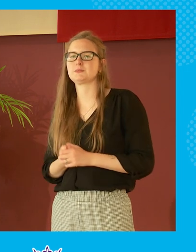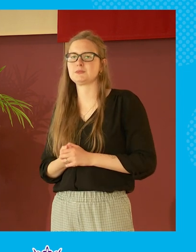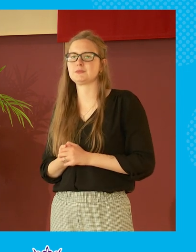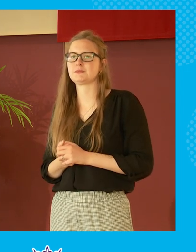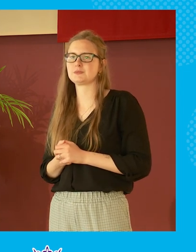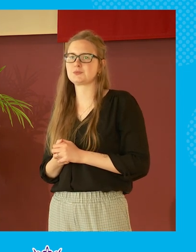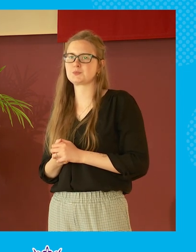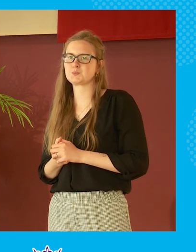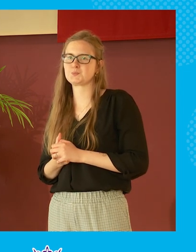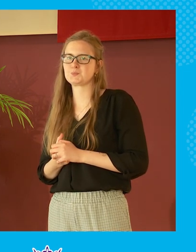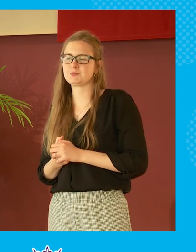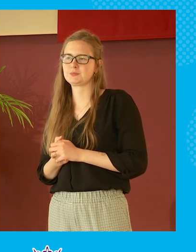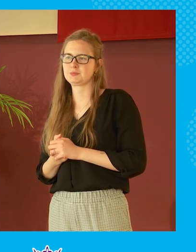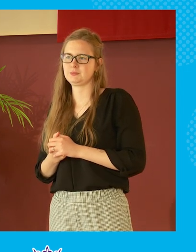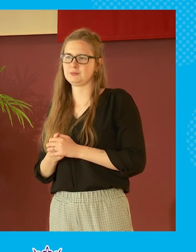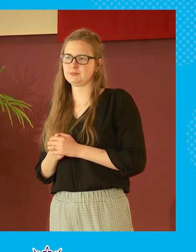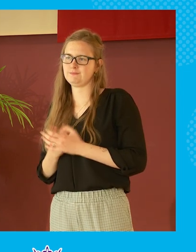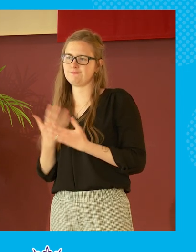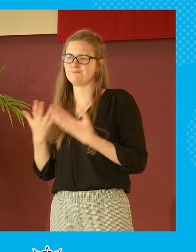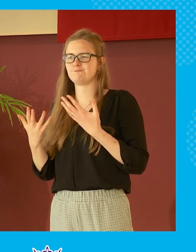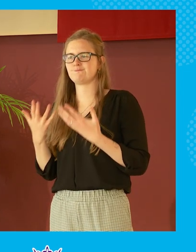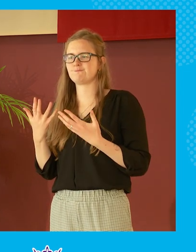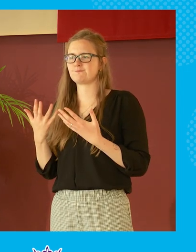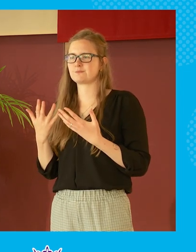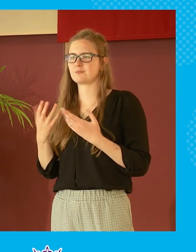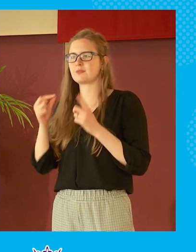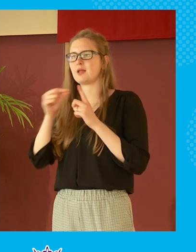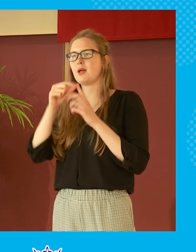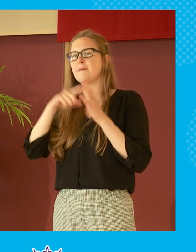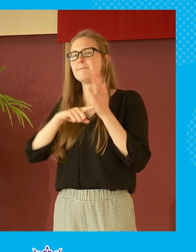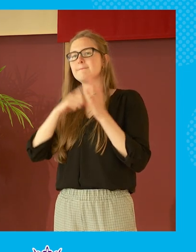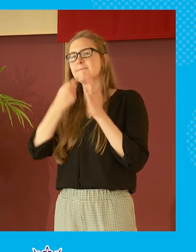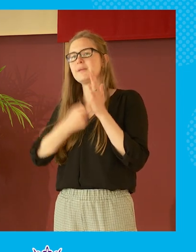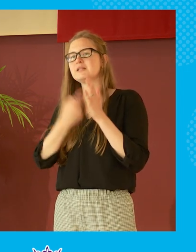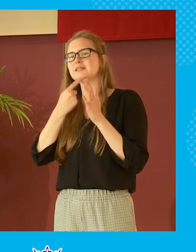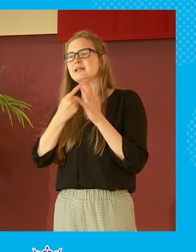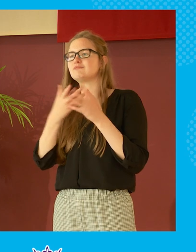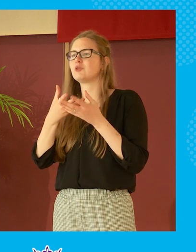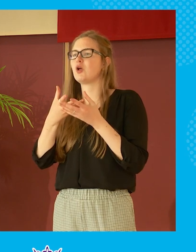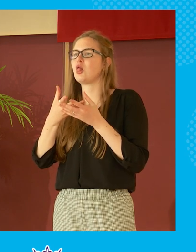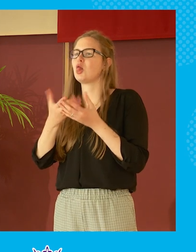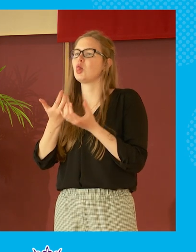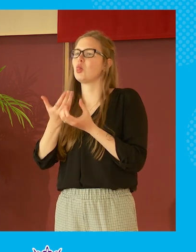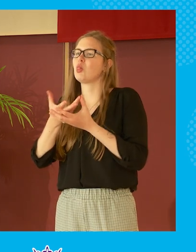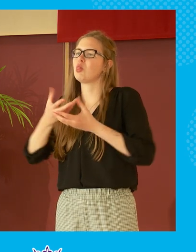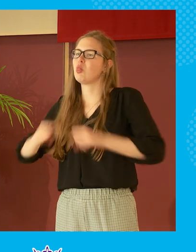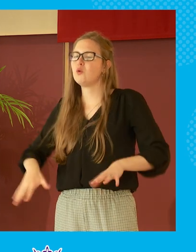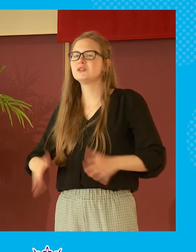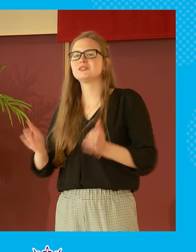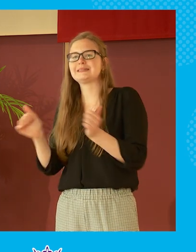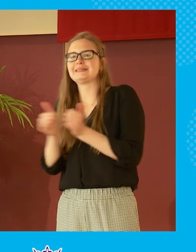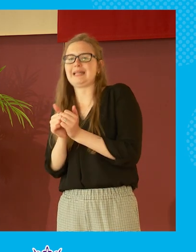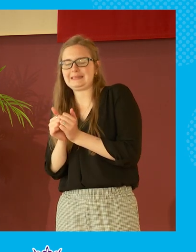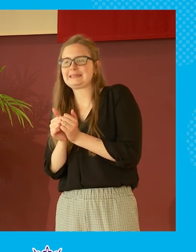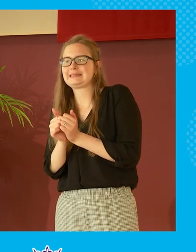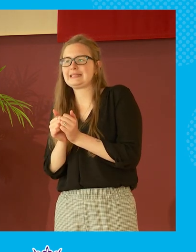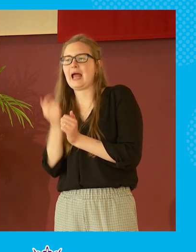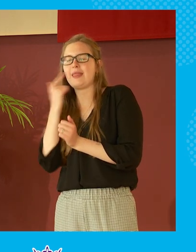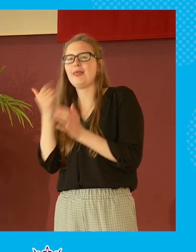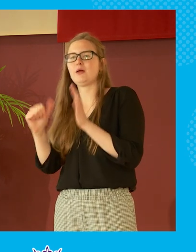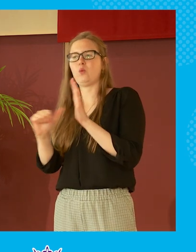you know one peter talked about losers consent it's very difficult to